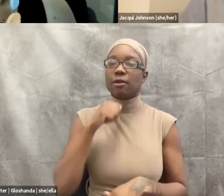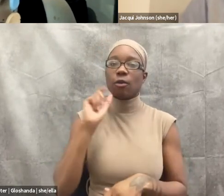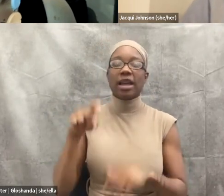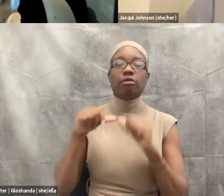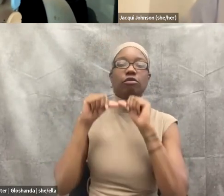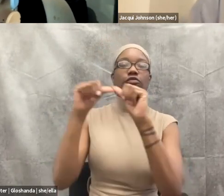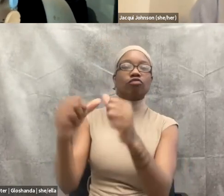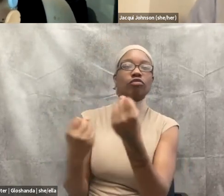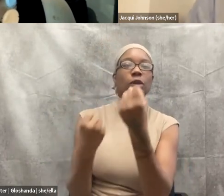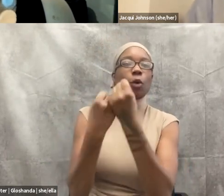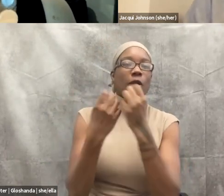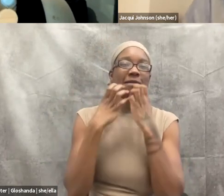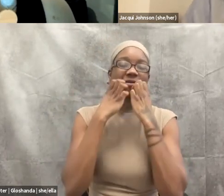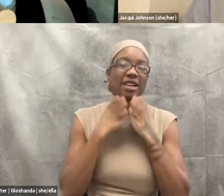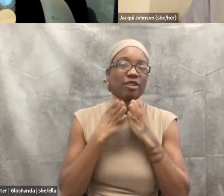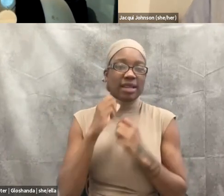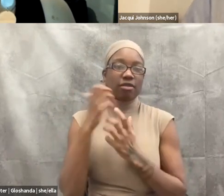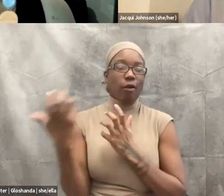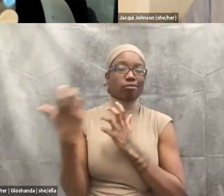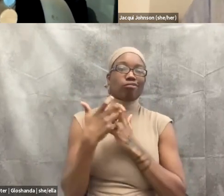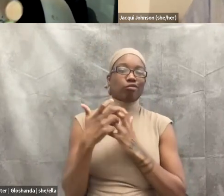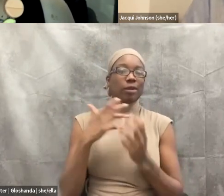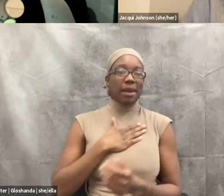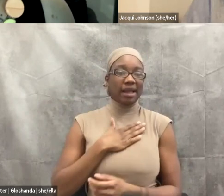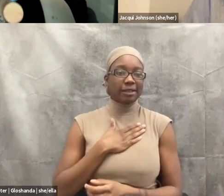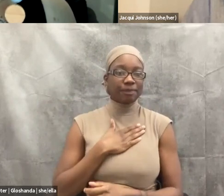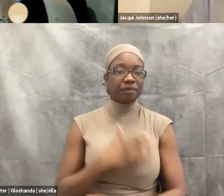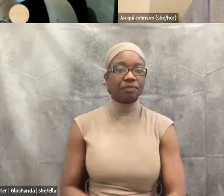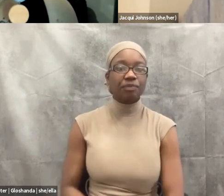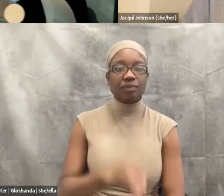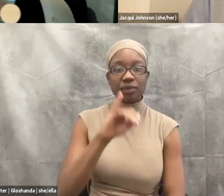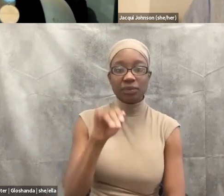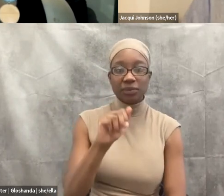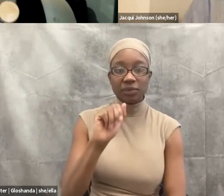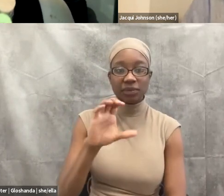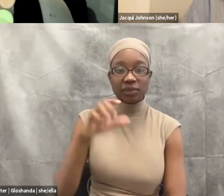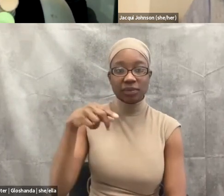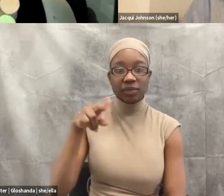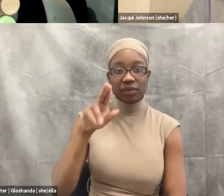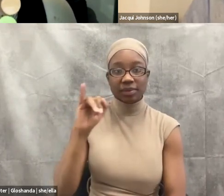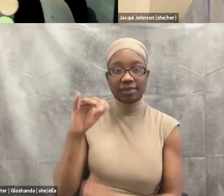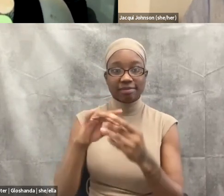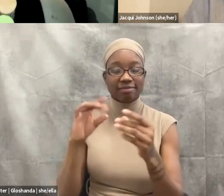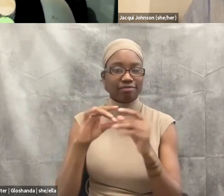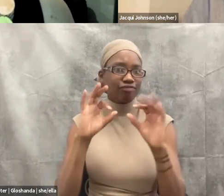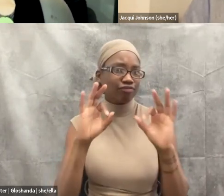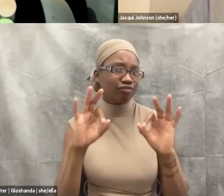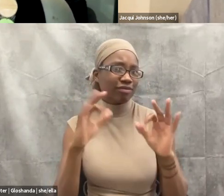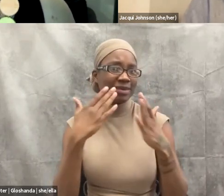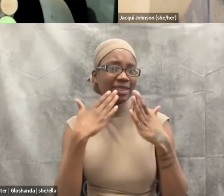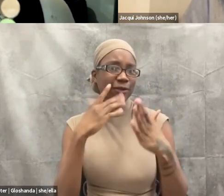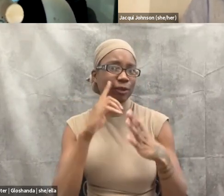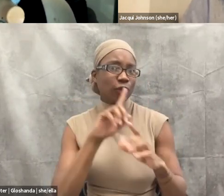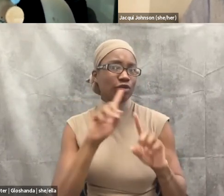Yeah. Thank you for that ad. And I think that goes right into our next question, um, that I'd love to ask you. So the, the